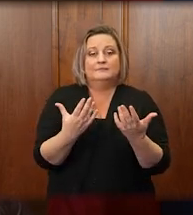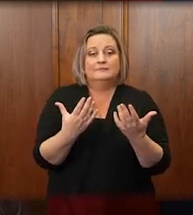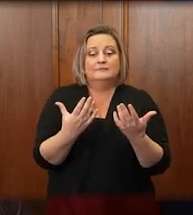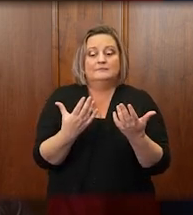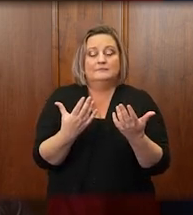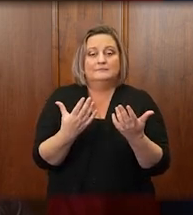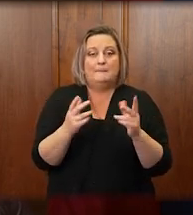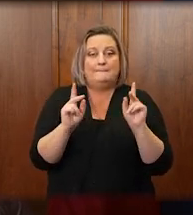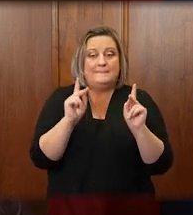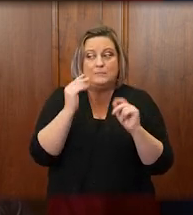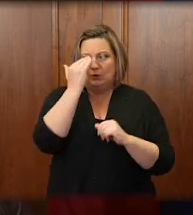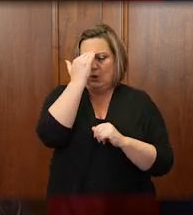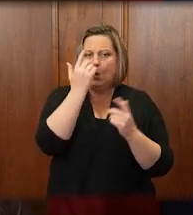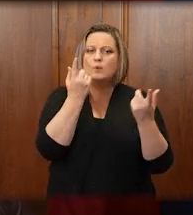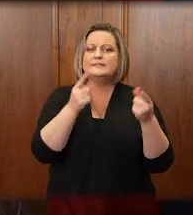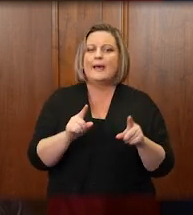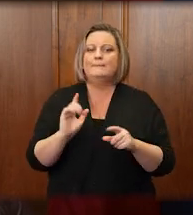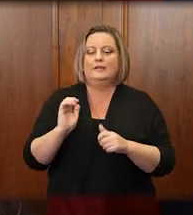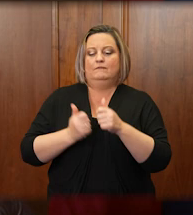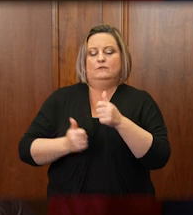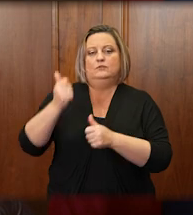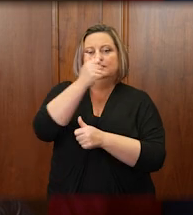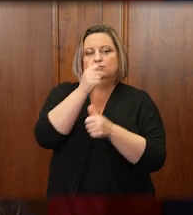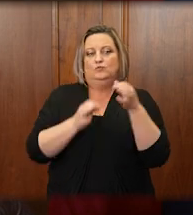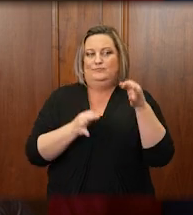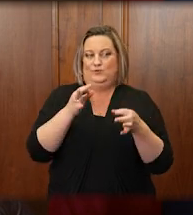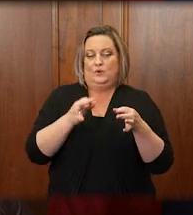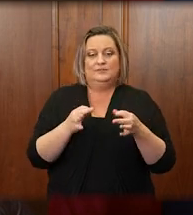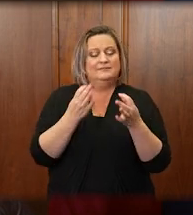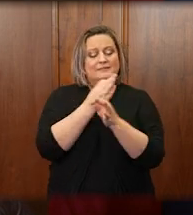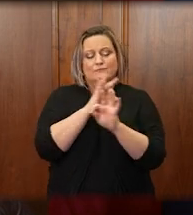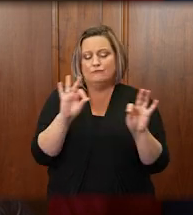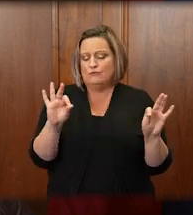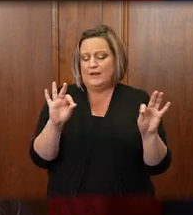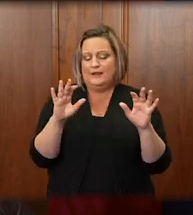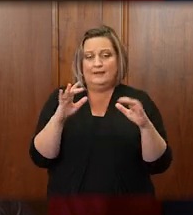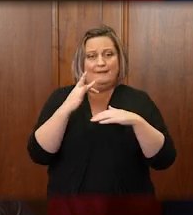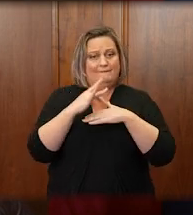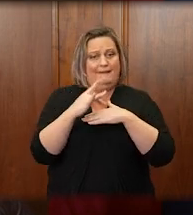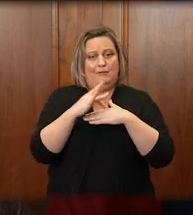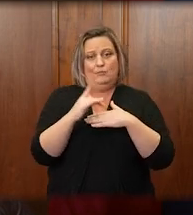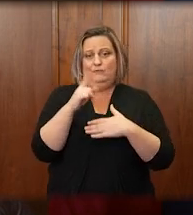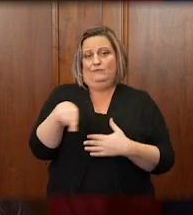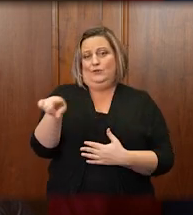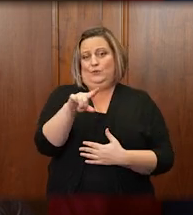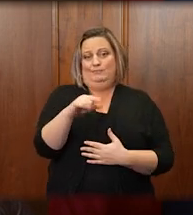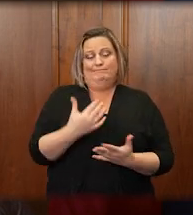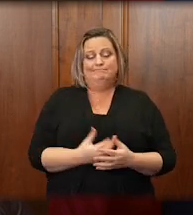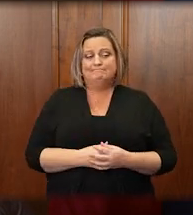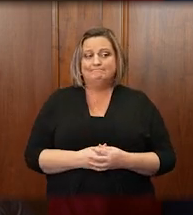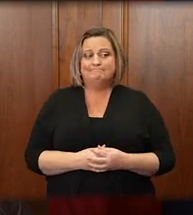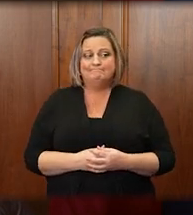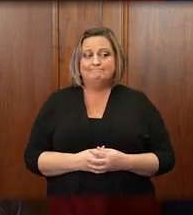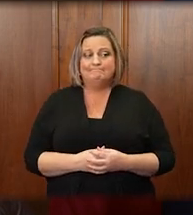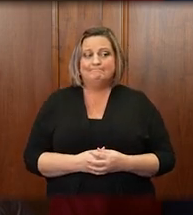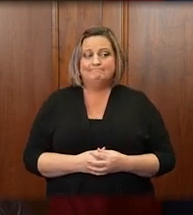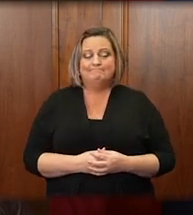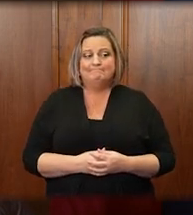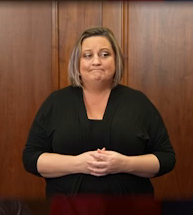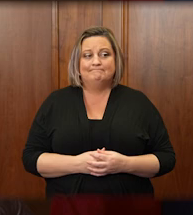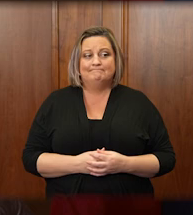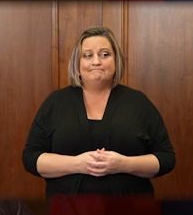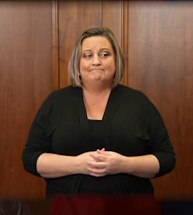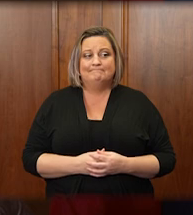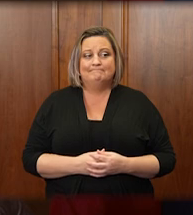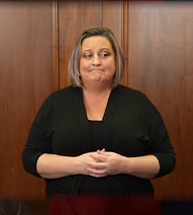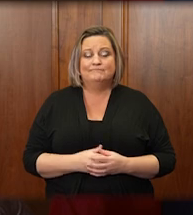branch. It is free and open to the public and, of course, to you. Ours is a data-driven branch, and